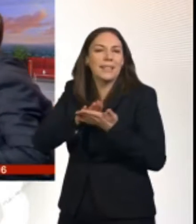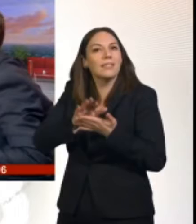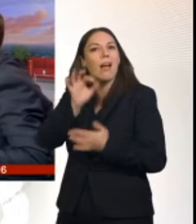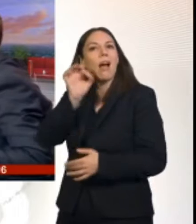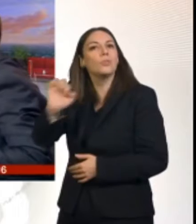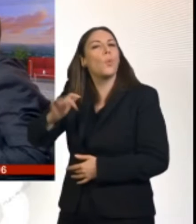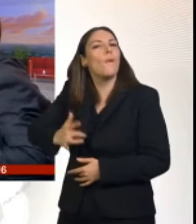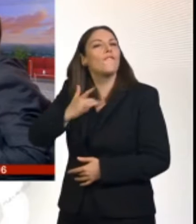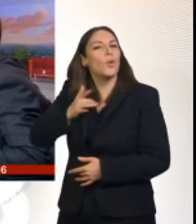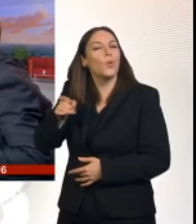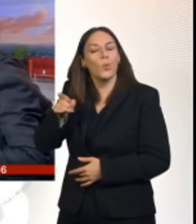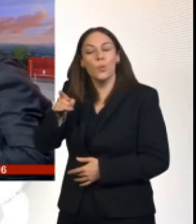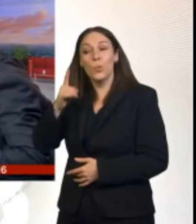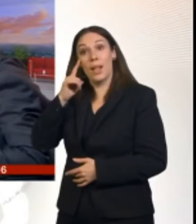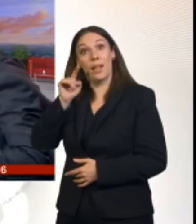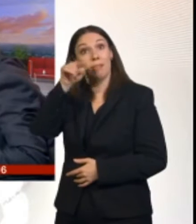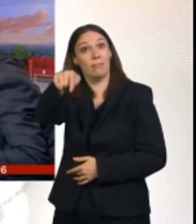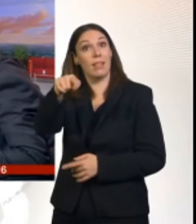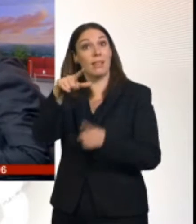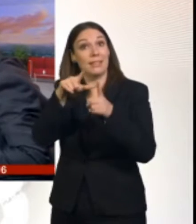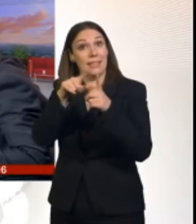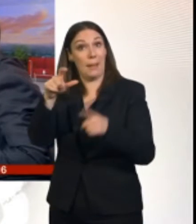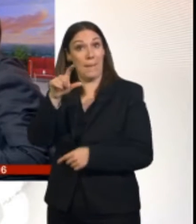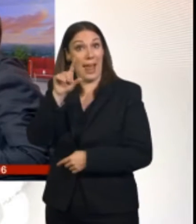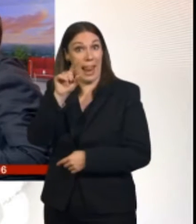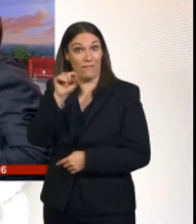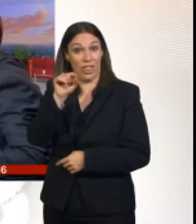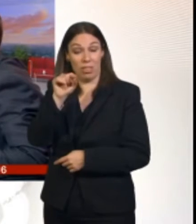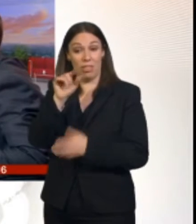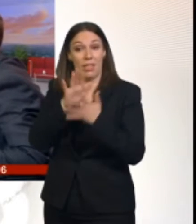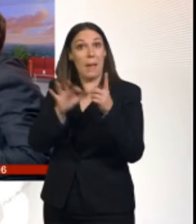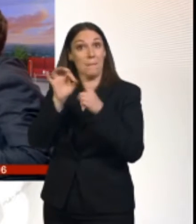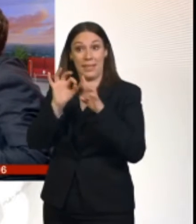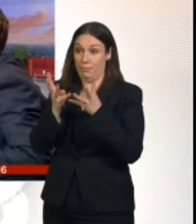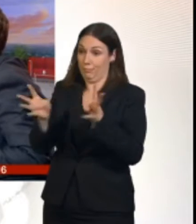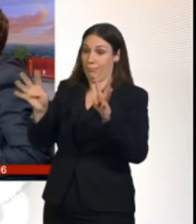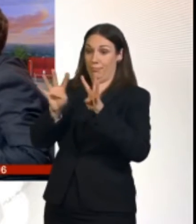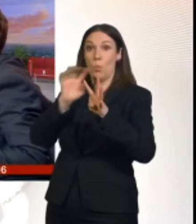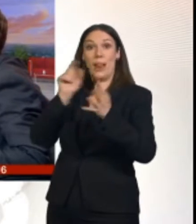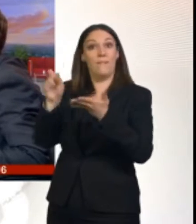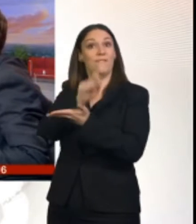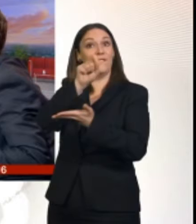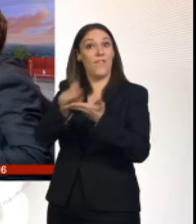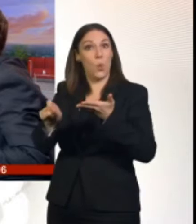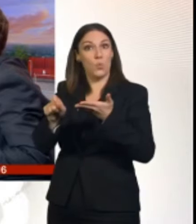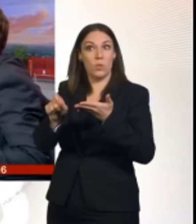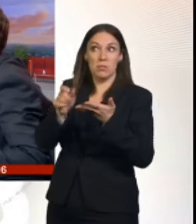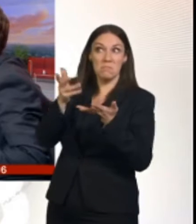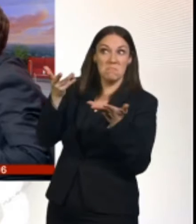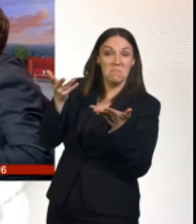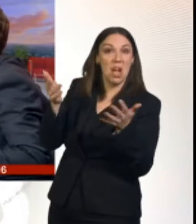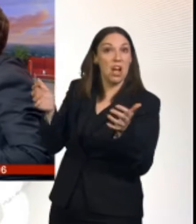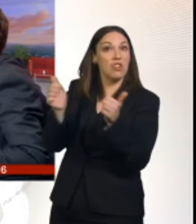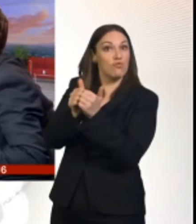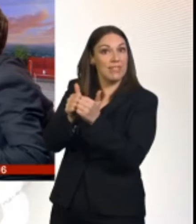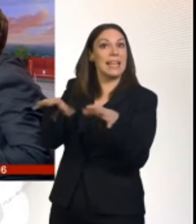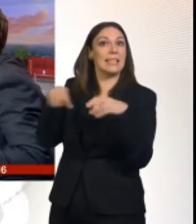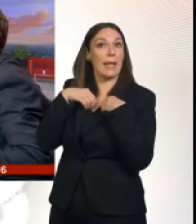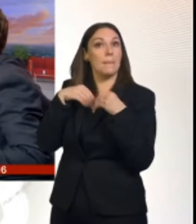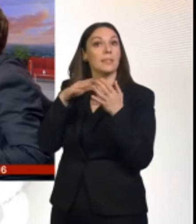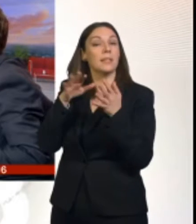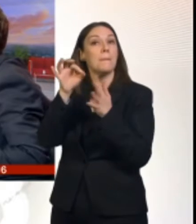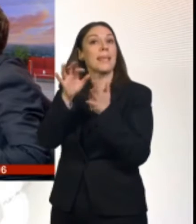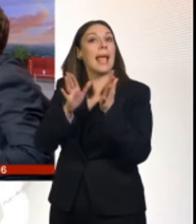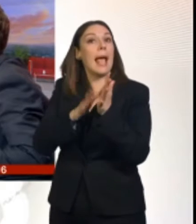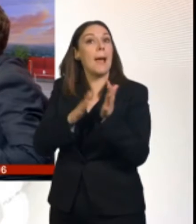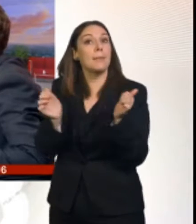on the 11th of December, supposing Theresa May loses that vote and it's voted down, are you prepared to say